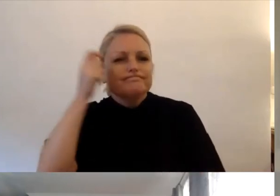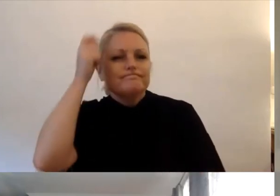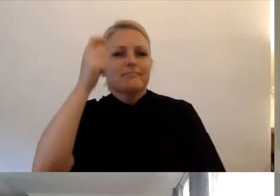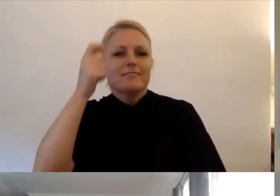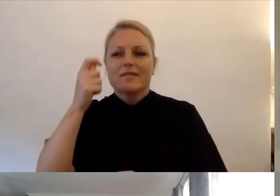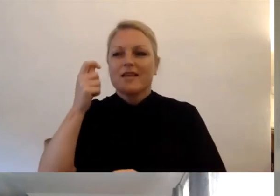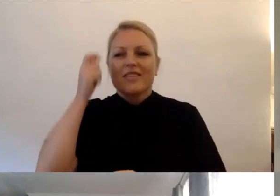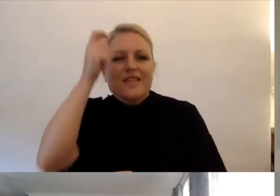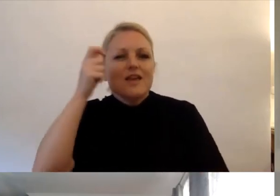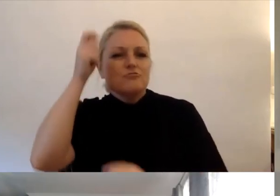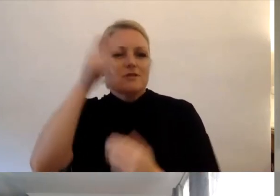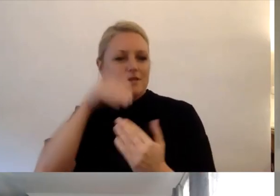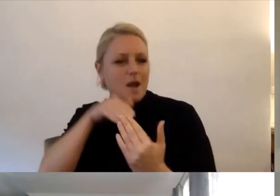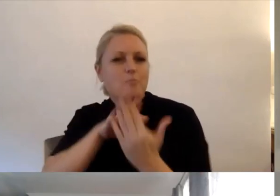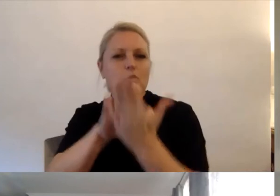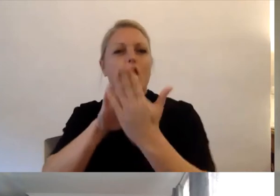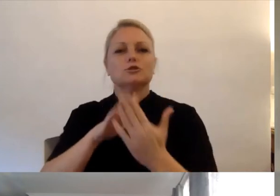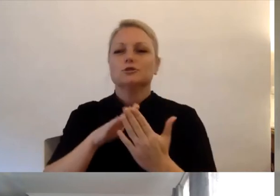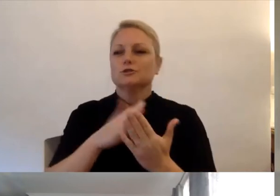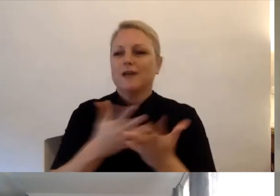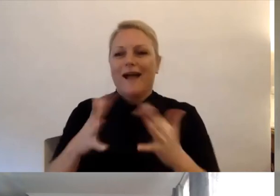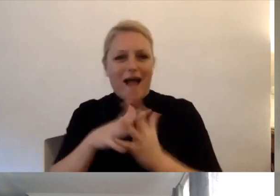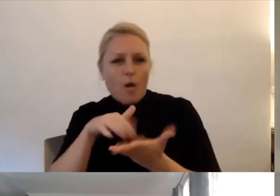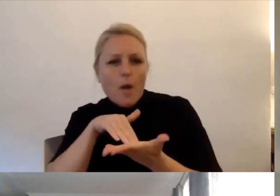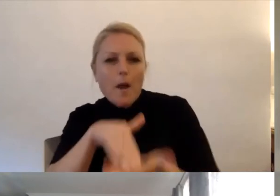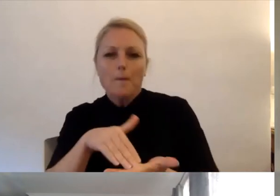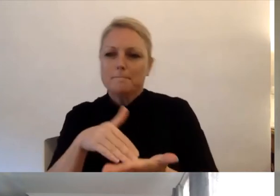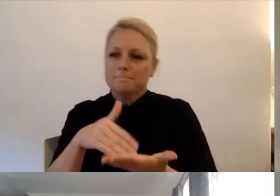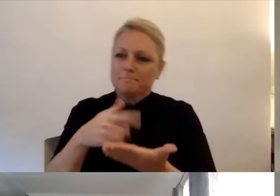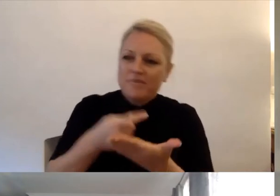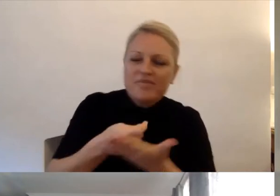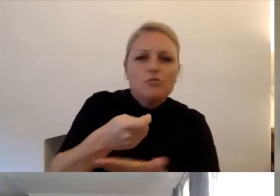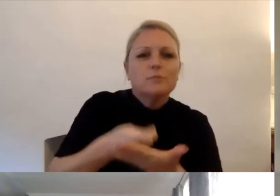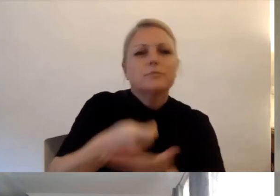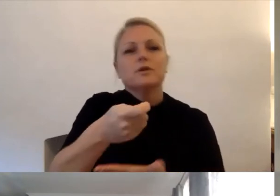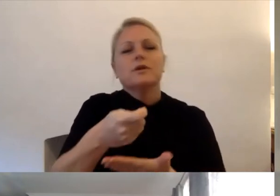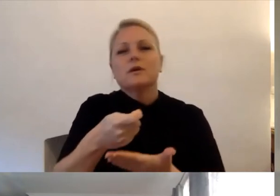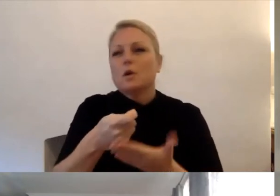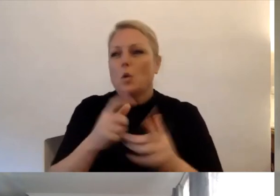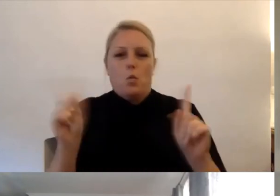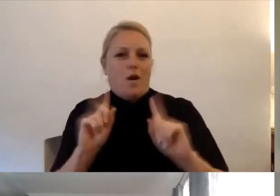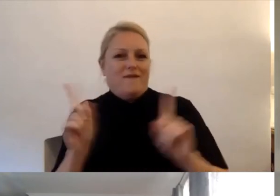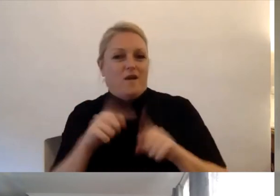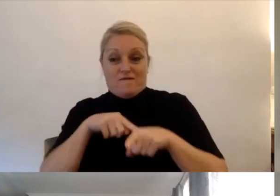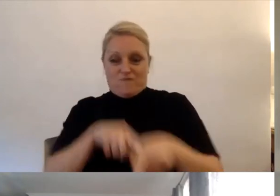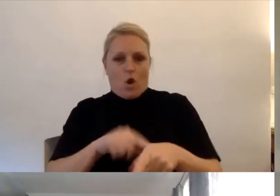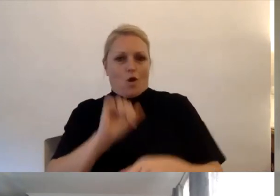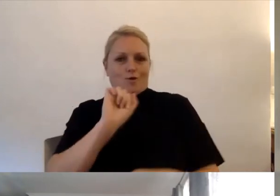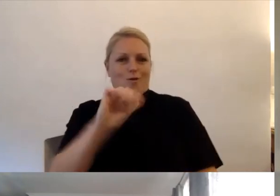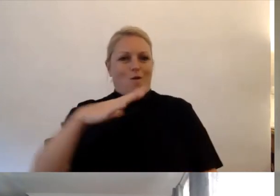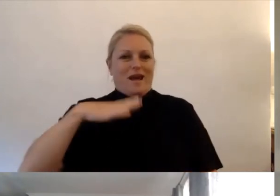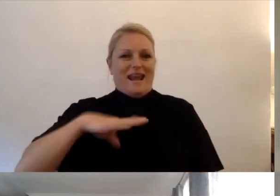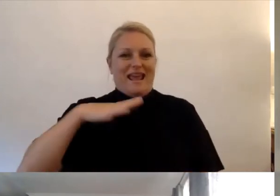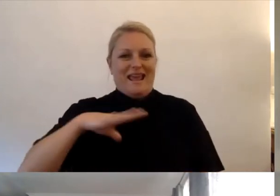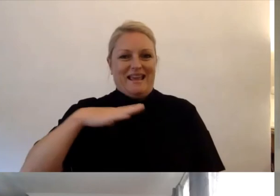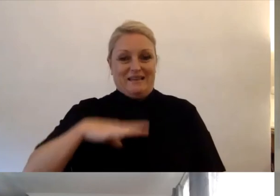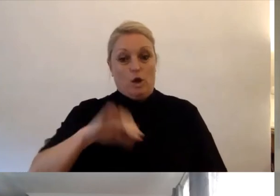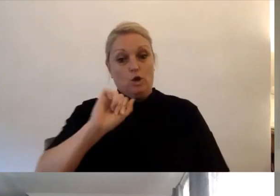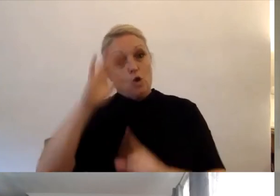to work with you. And that will be based on what your need is and what you consider your goals